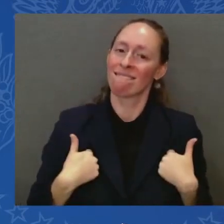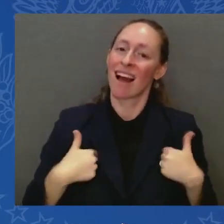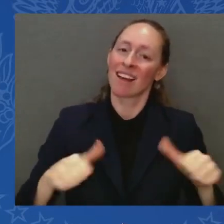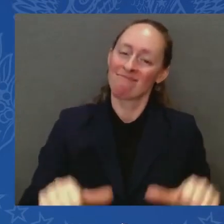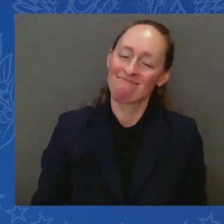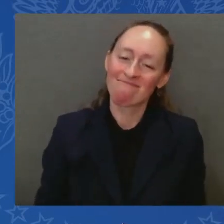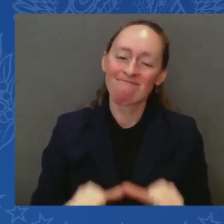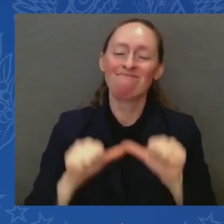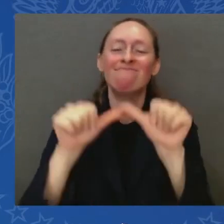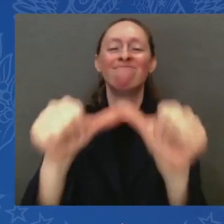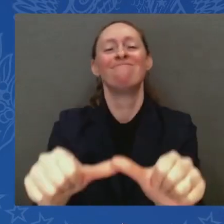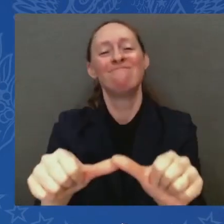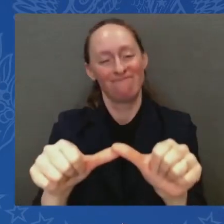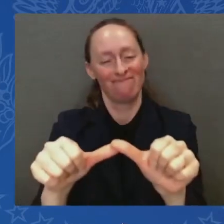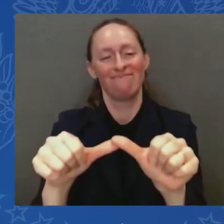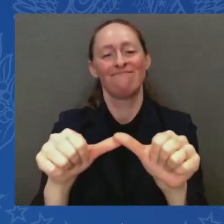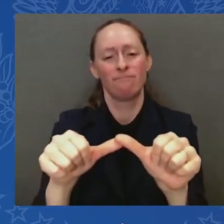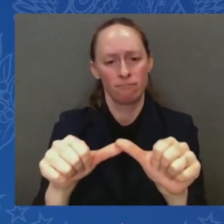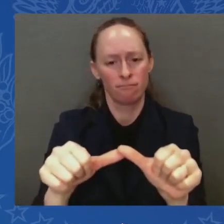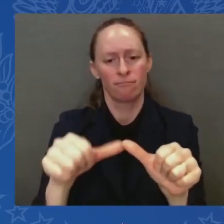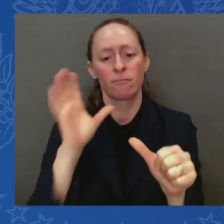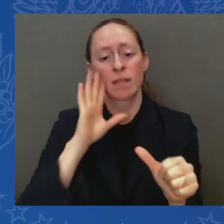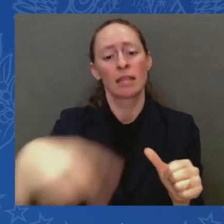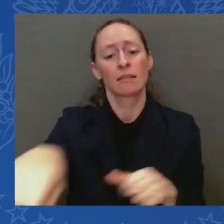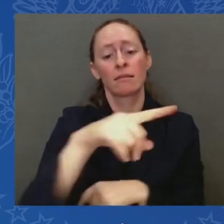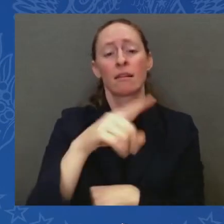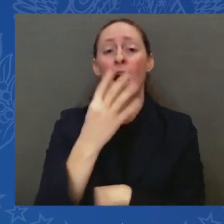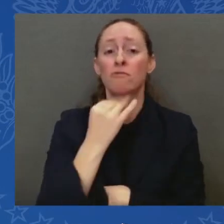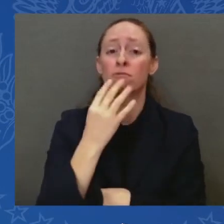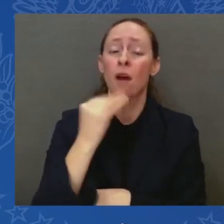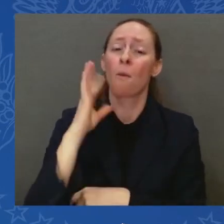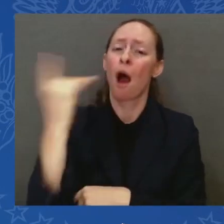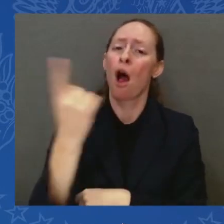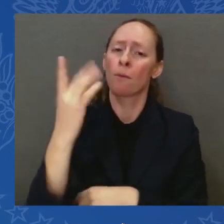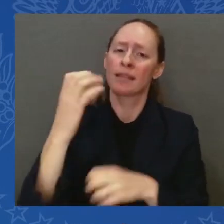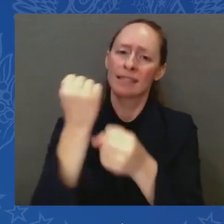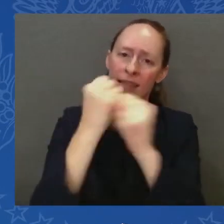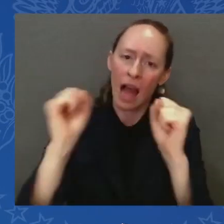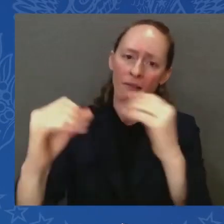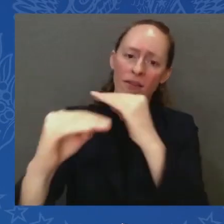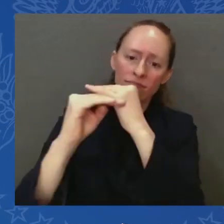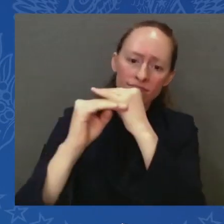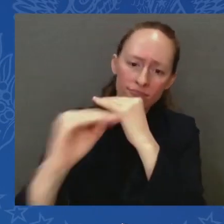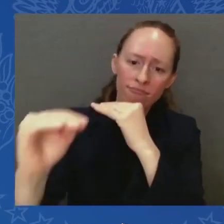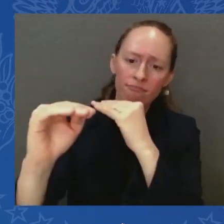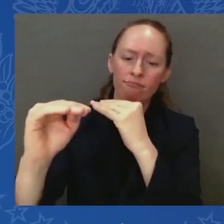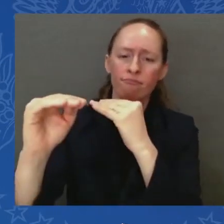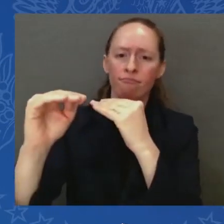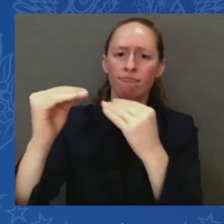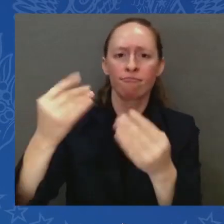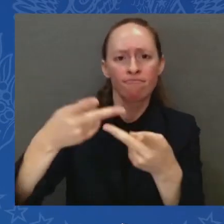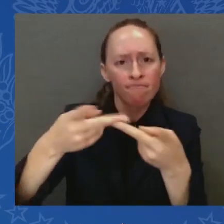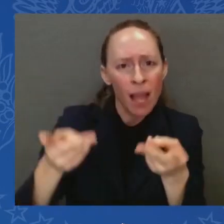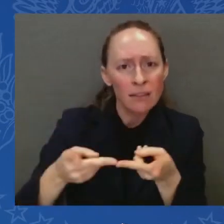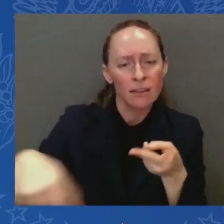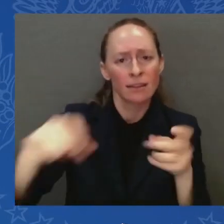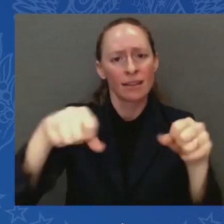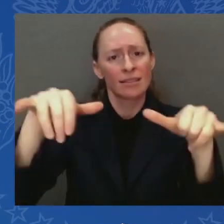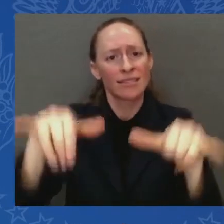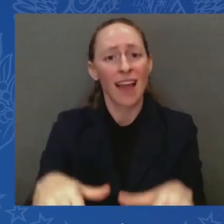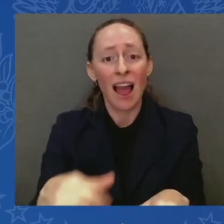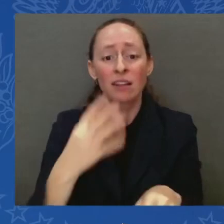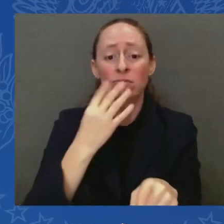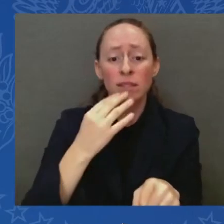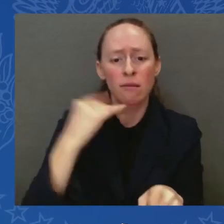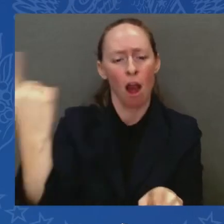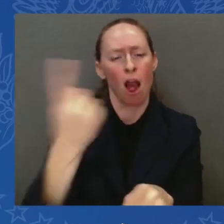state today, tomorrow, and forever. And God protect all those who work for peace. God